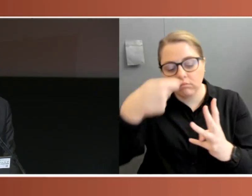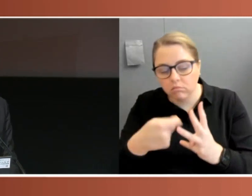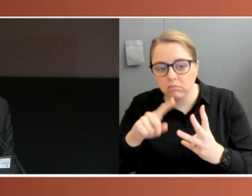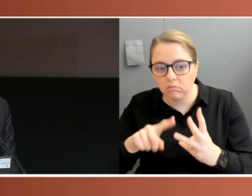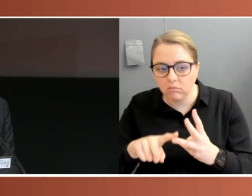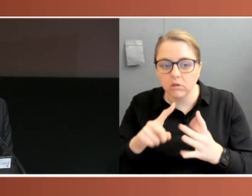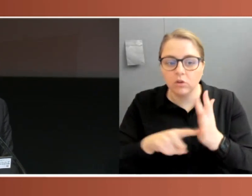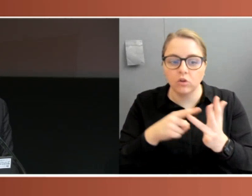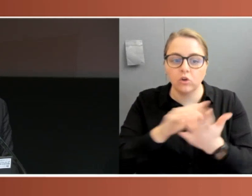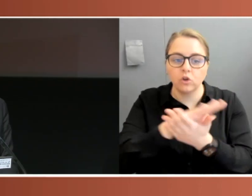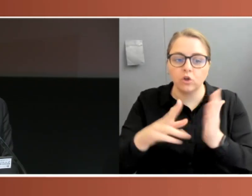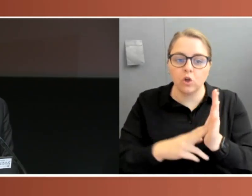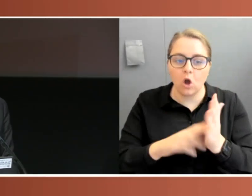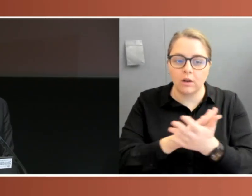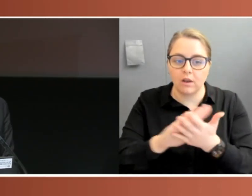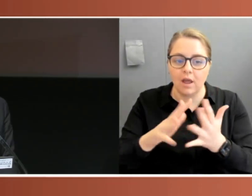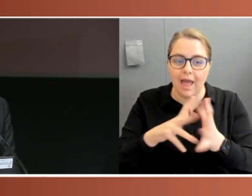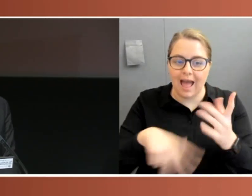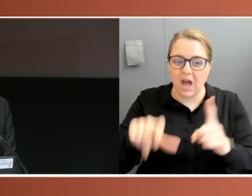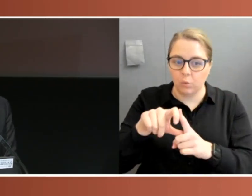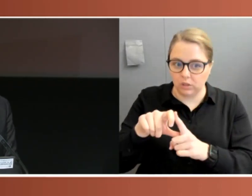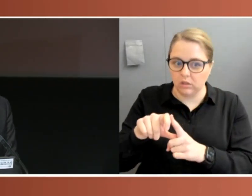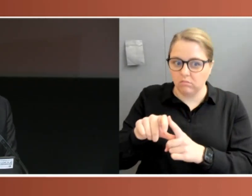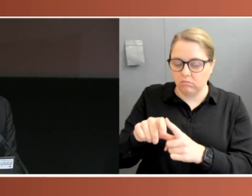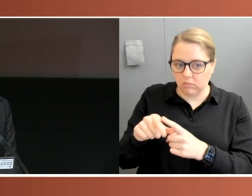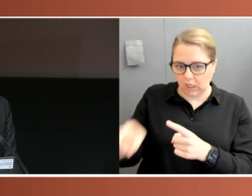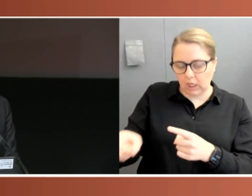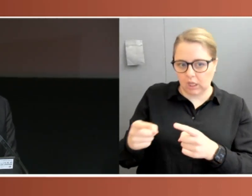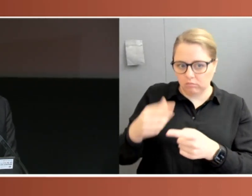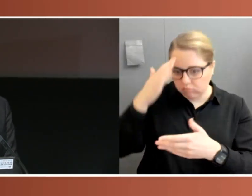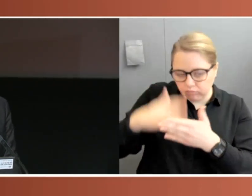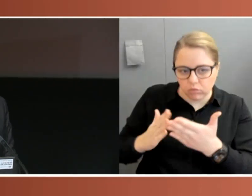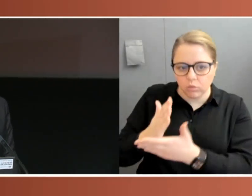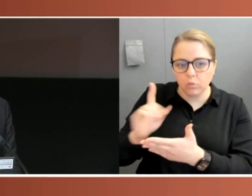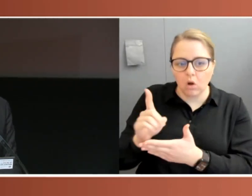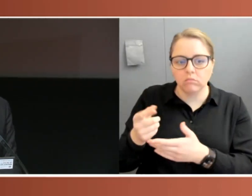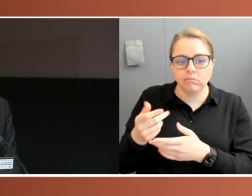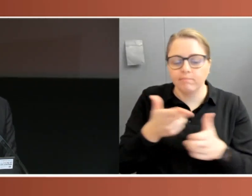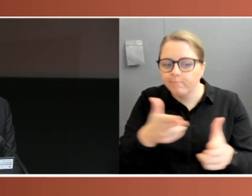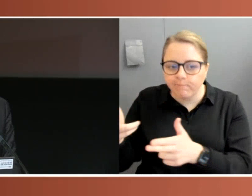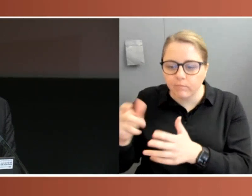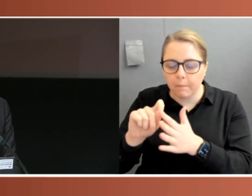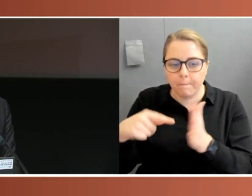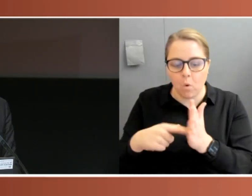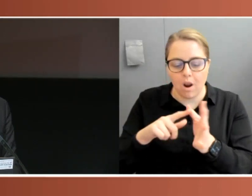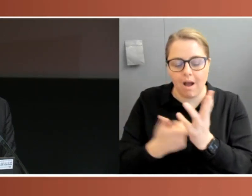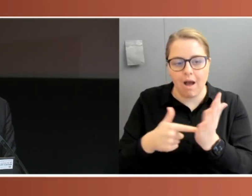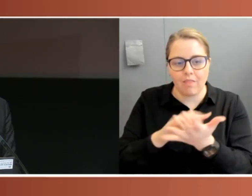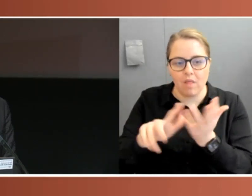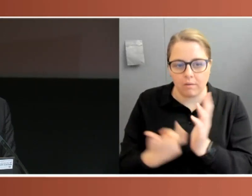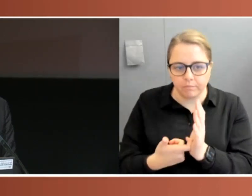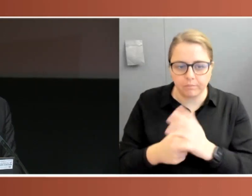Howard in the aftermath of the Port Arthur massacre. It's also true during these times that parliament plays a special role.